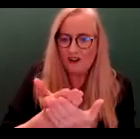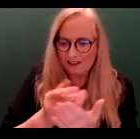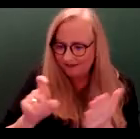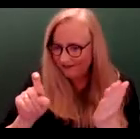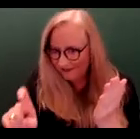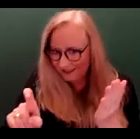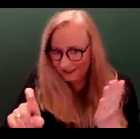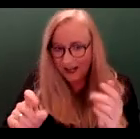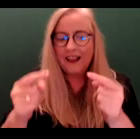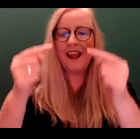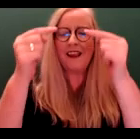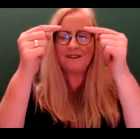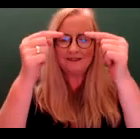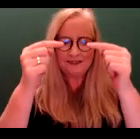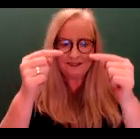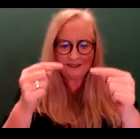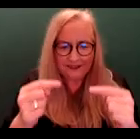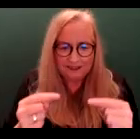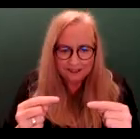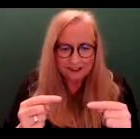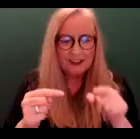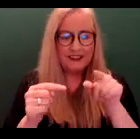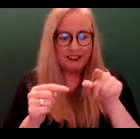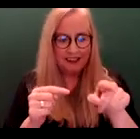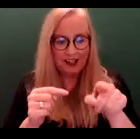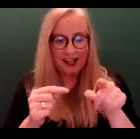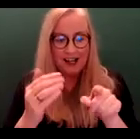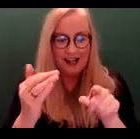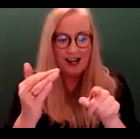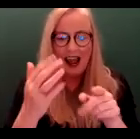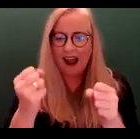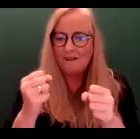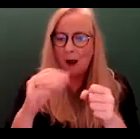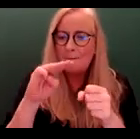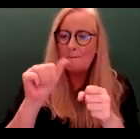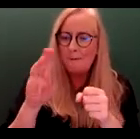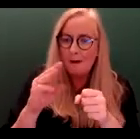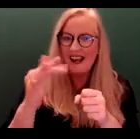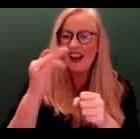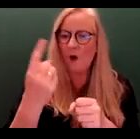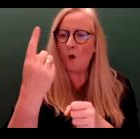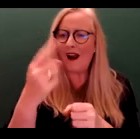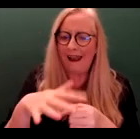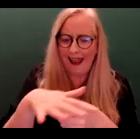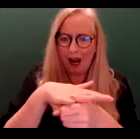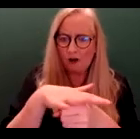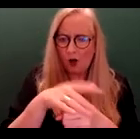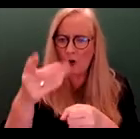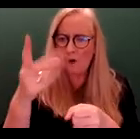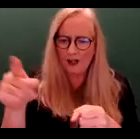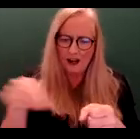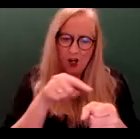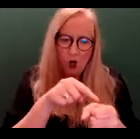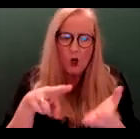Underneath this, there's an interactive map. So if there is an area that you wish to highlight, you can use this